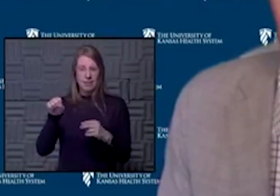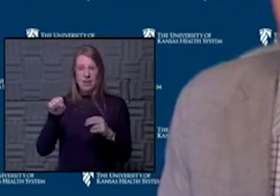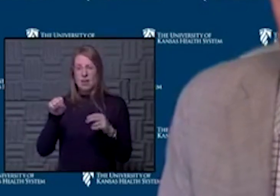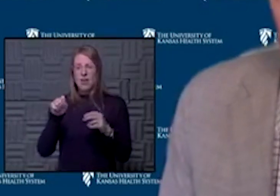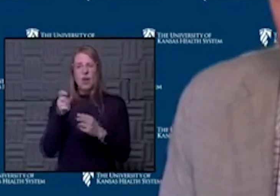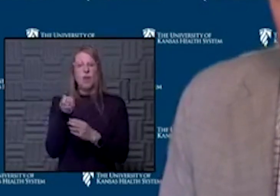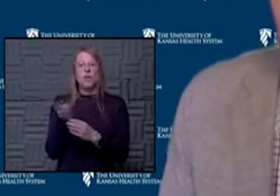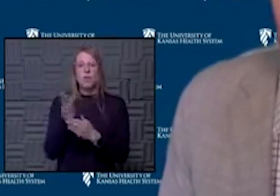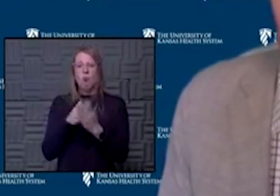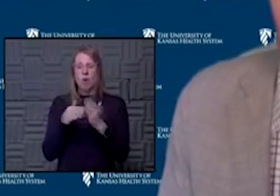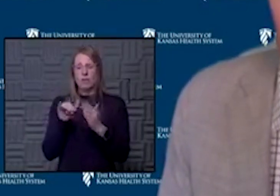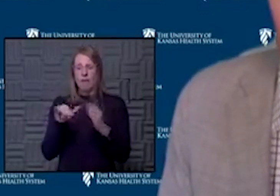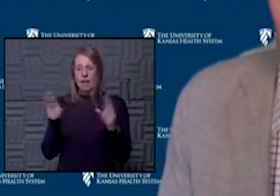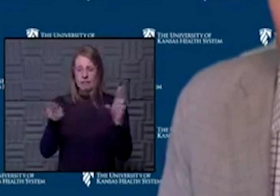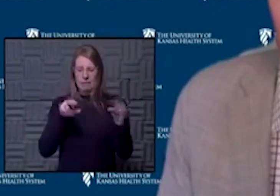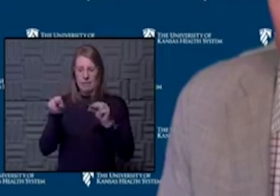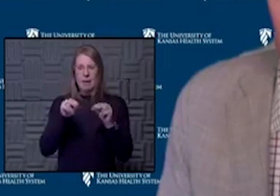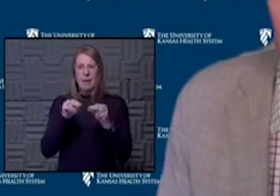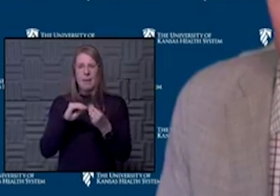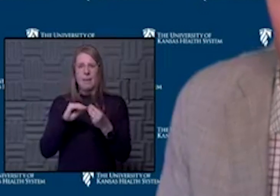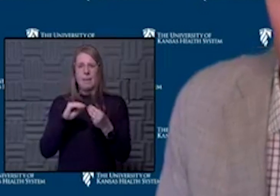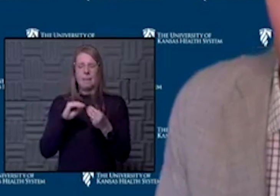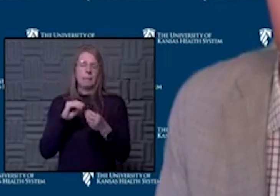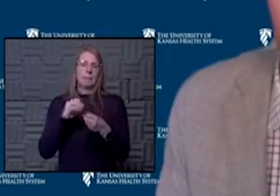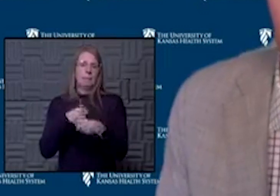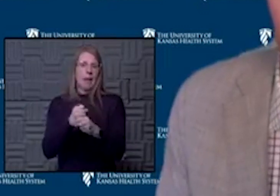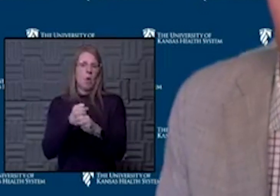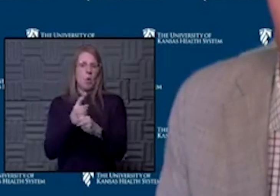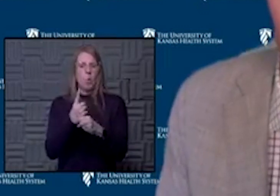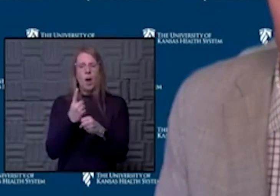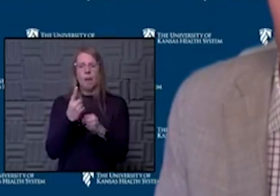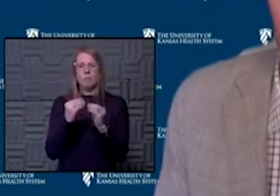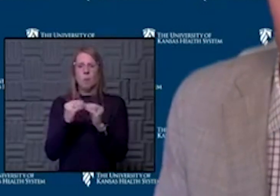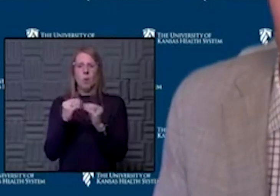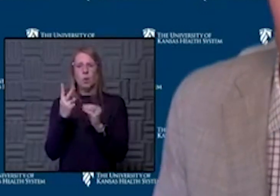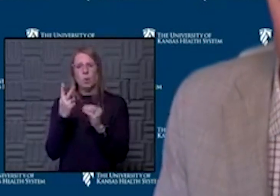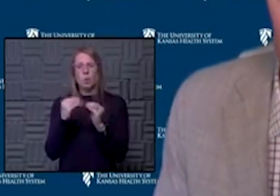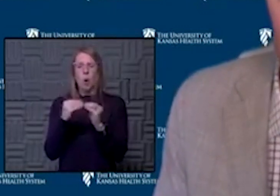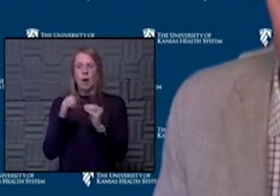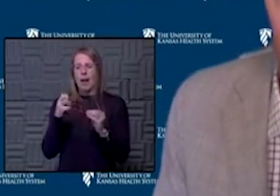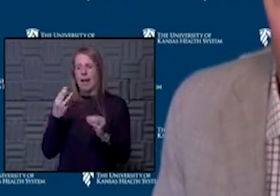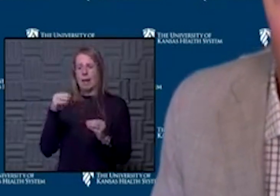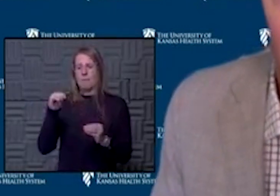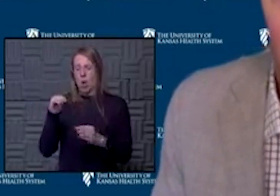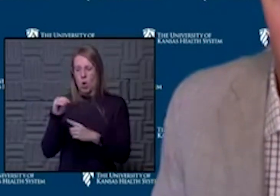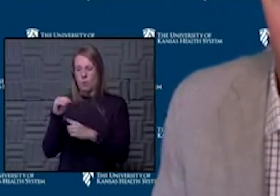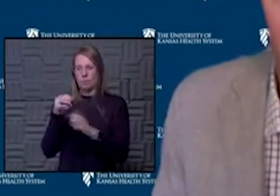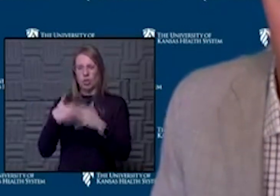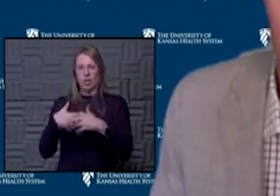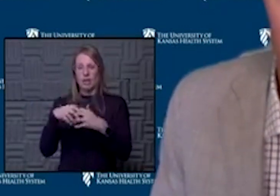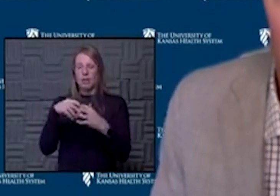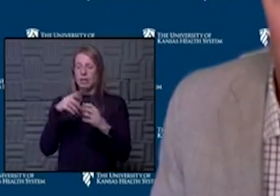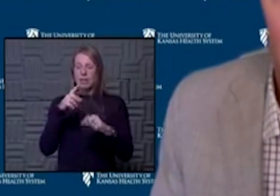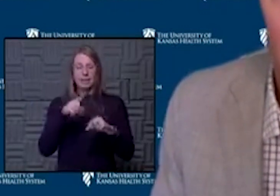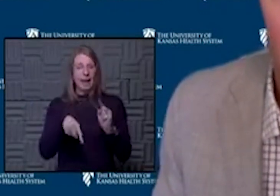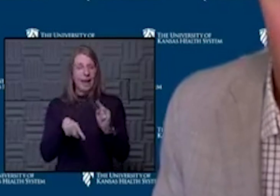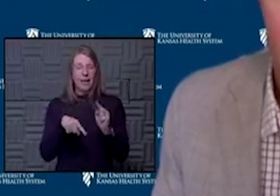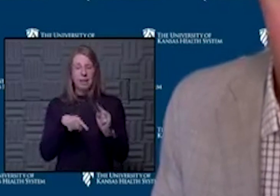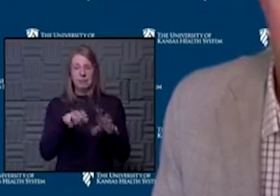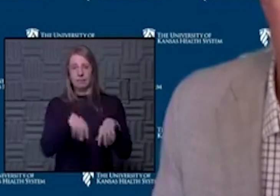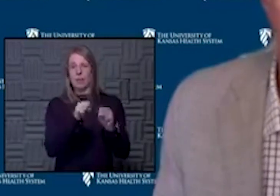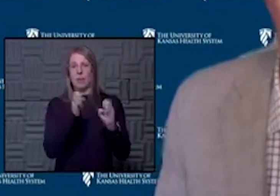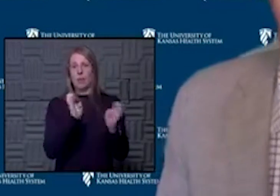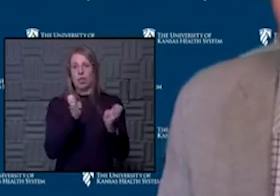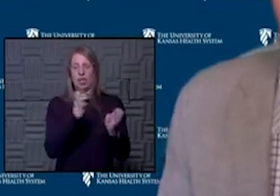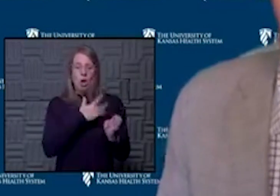parts of that to make another maybe one or two ECMO machines. But then that means that we don't have the ability to do emergent heart surgeries, because those machines are being used. So